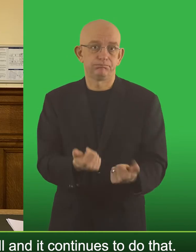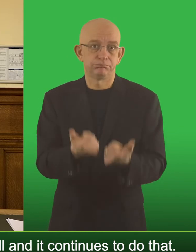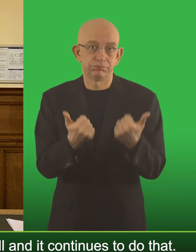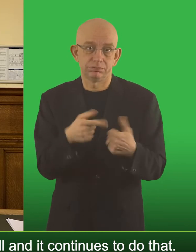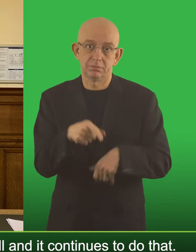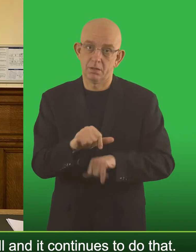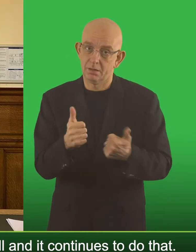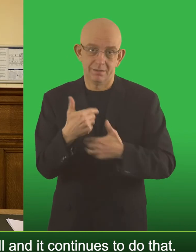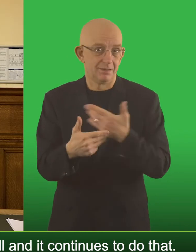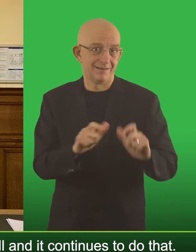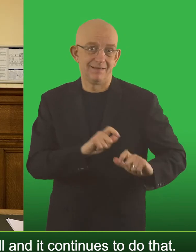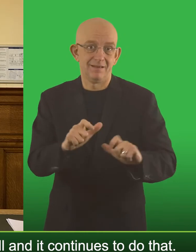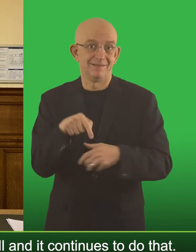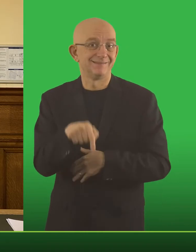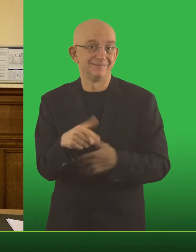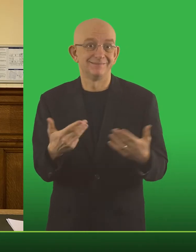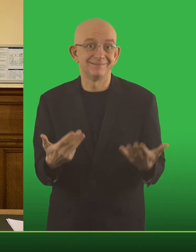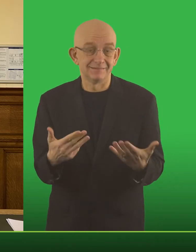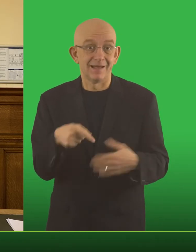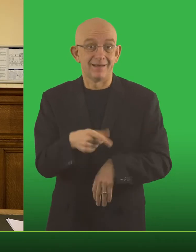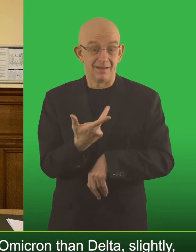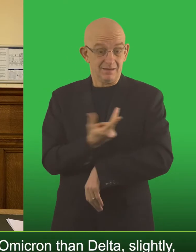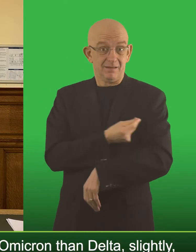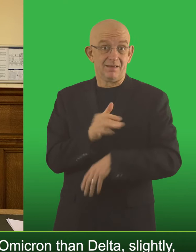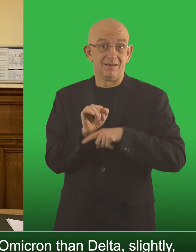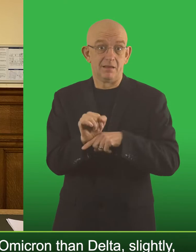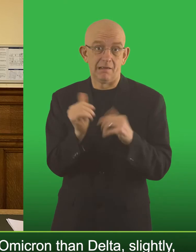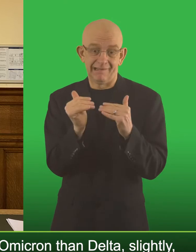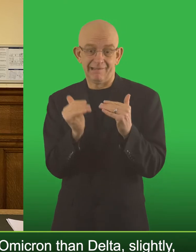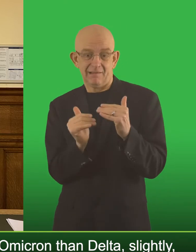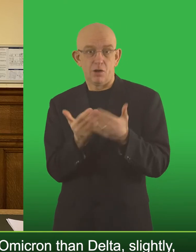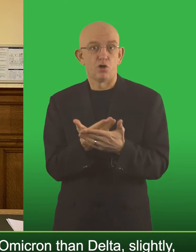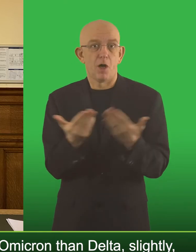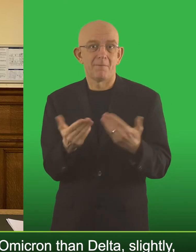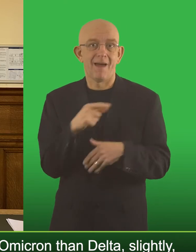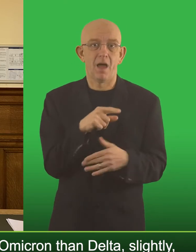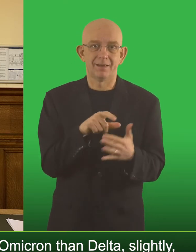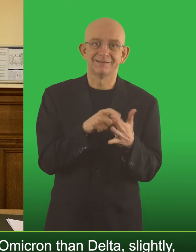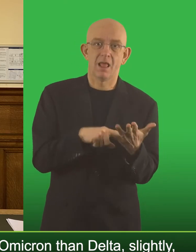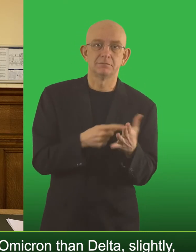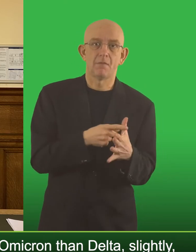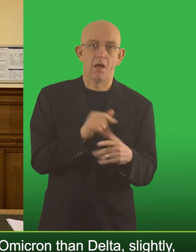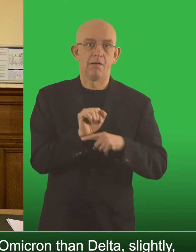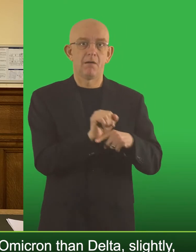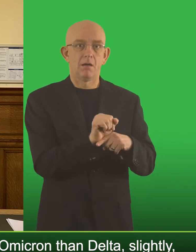that spectacularly well and it continues to do that. The vaccine is slightly less effective against